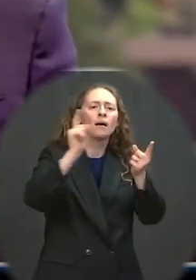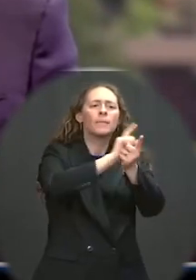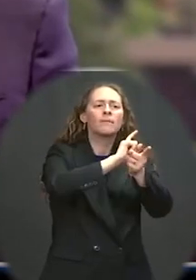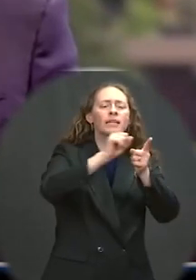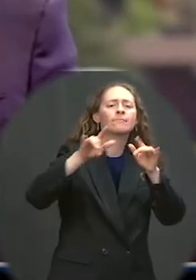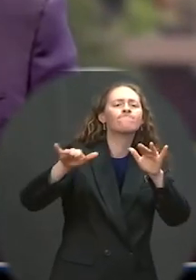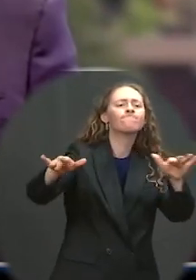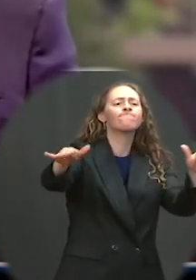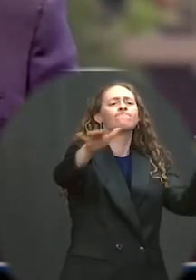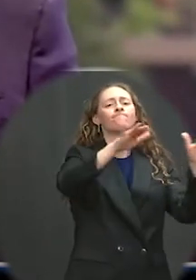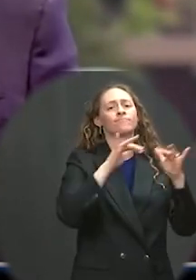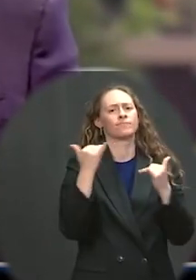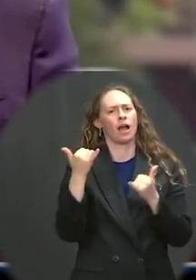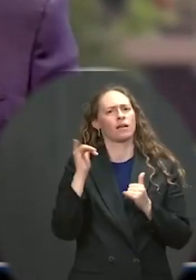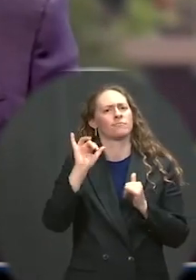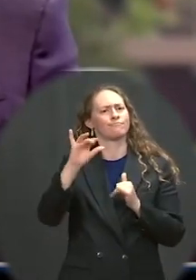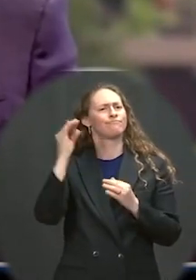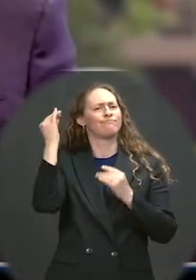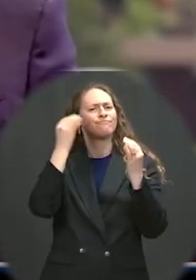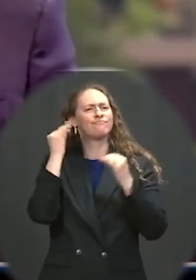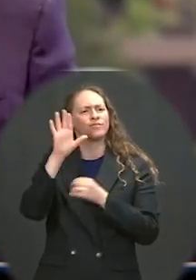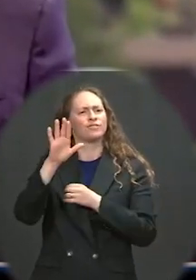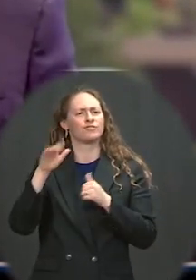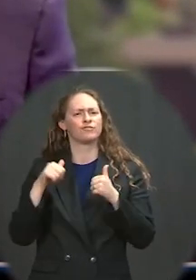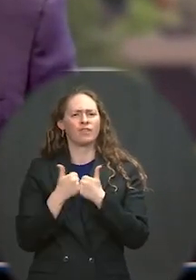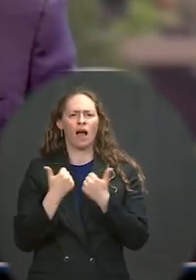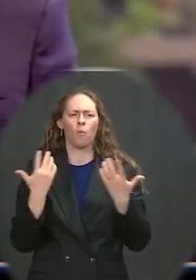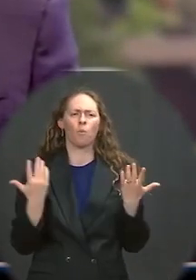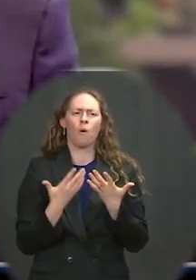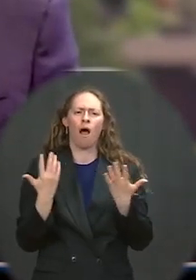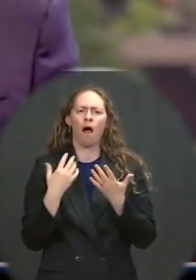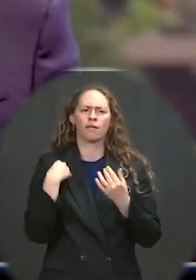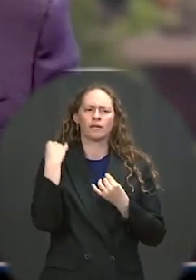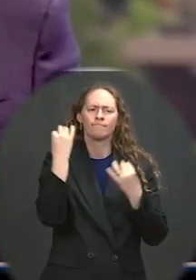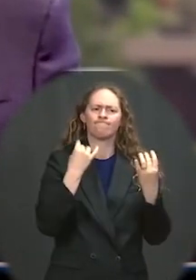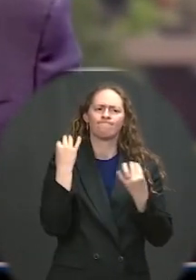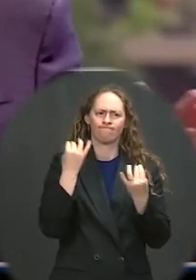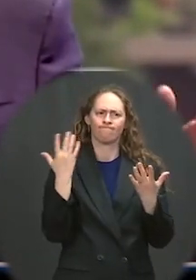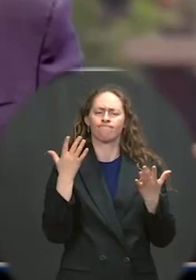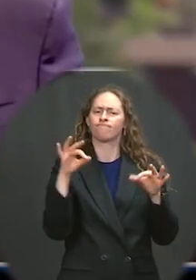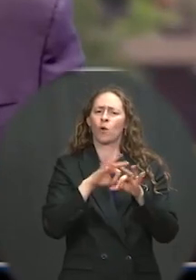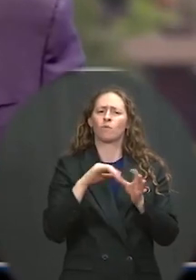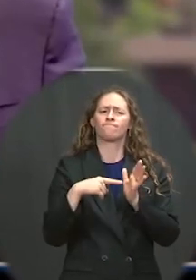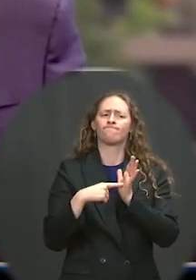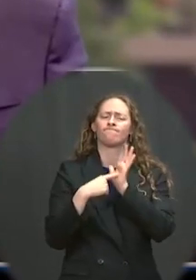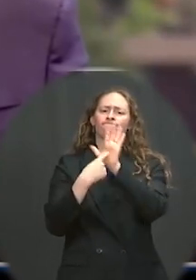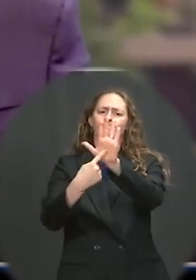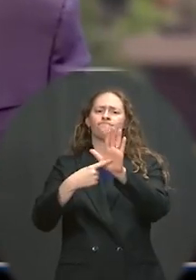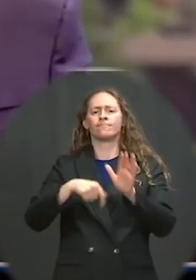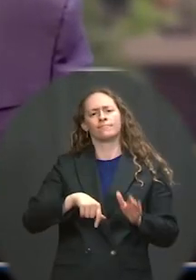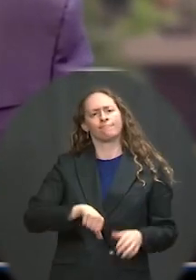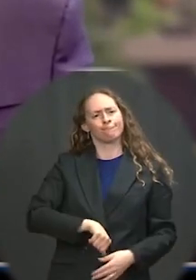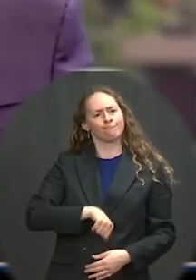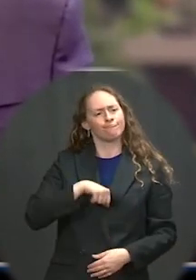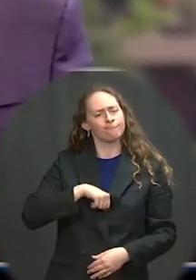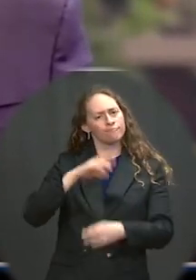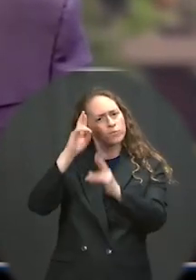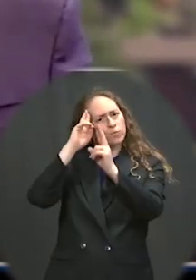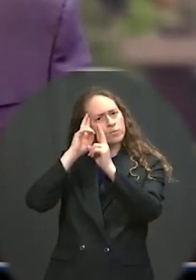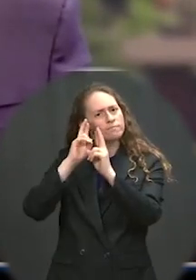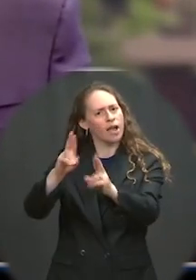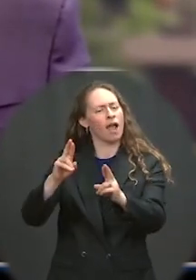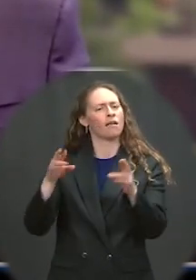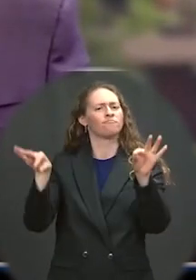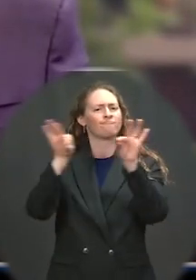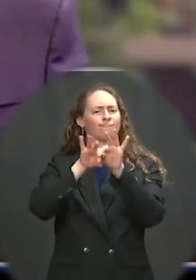every single person with equal dignity and respect and find ways to unlock everyone's talent. You know, you've